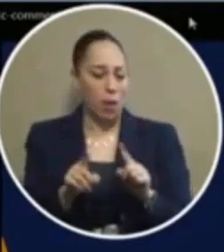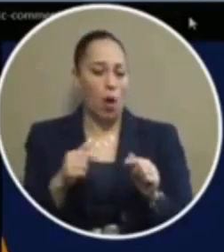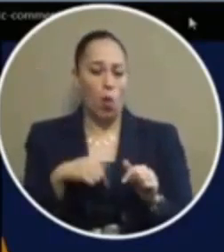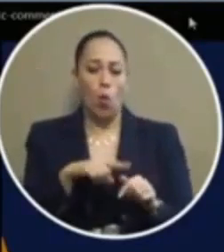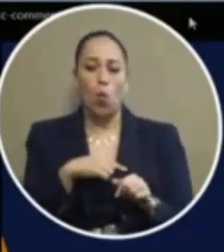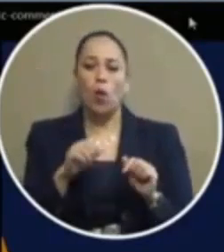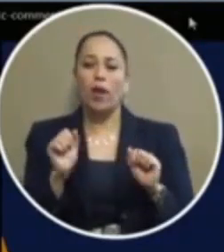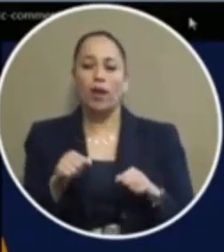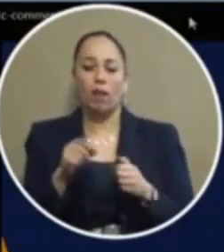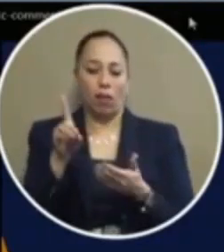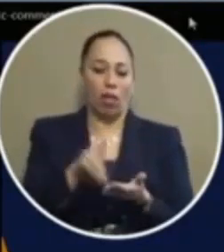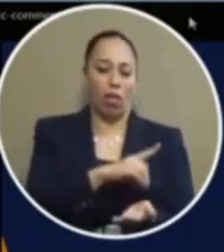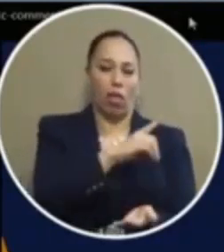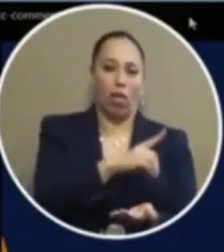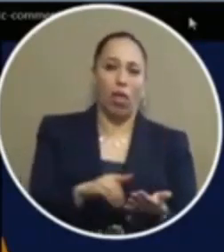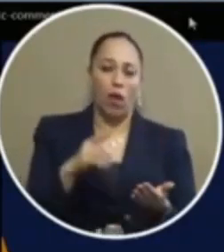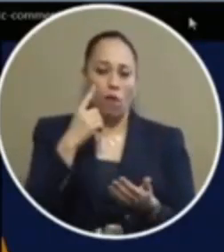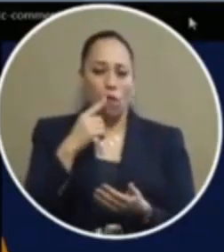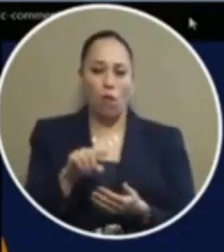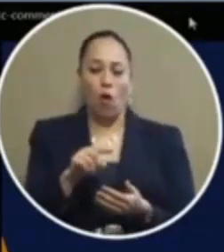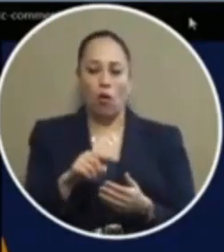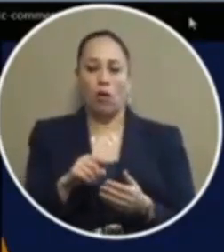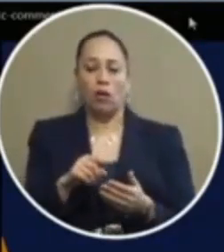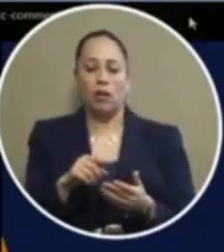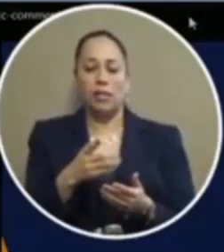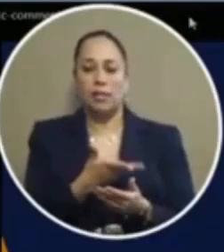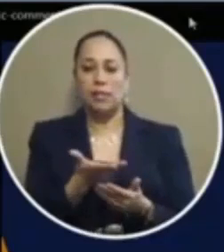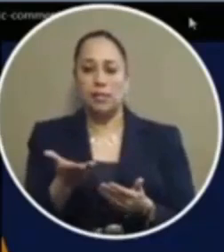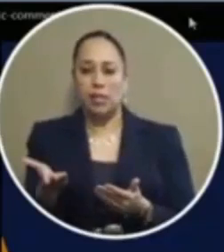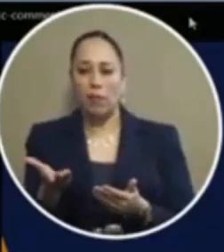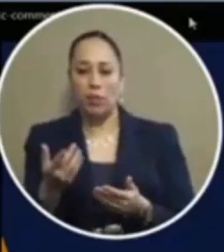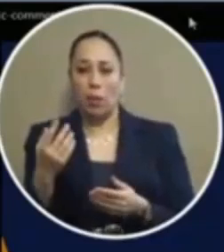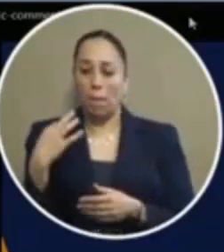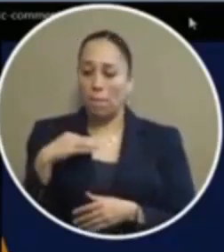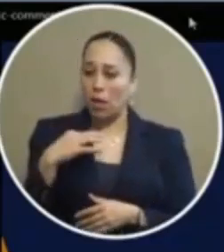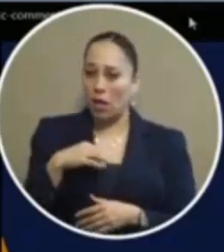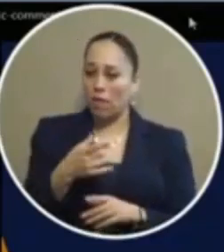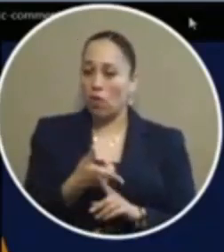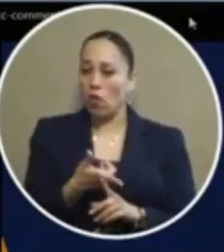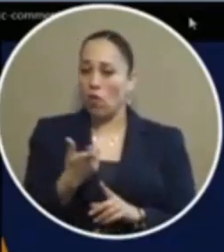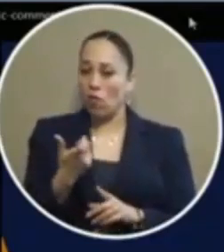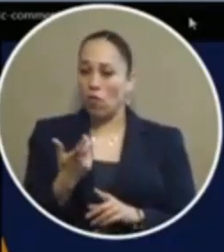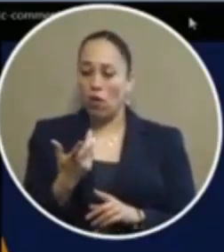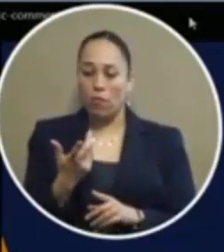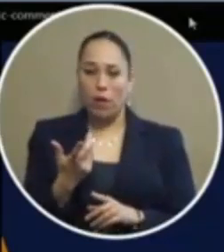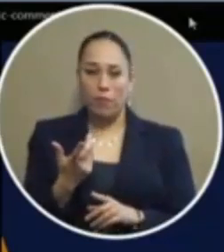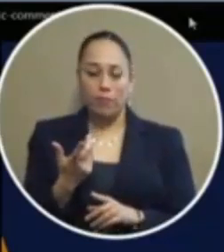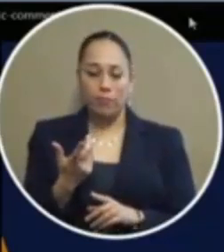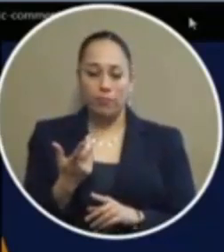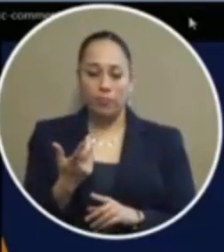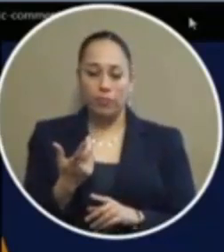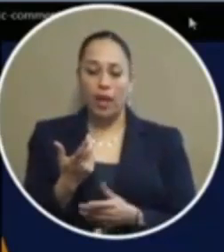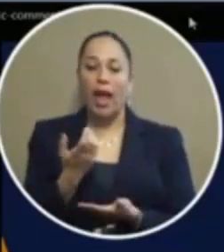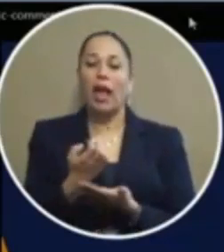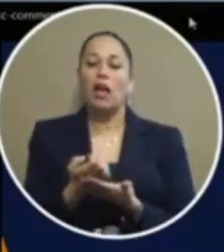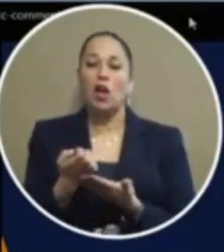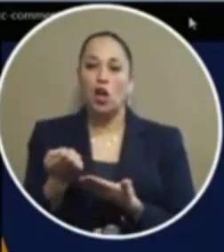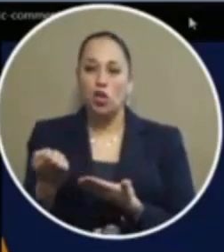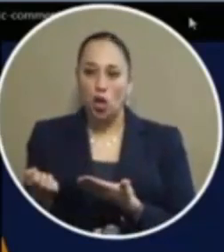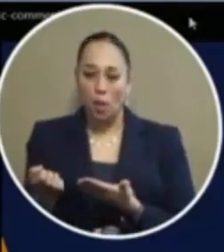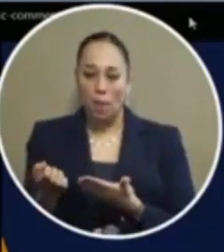can decriminalize something and uh benefit from a bit of economic